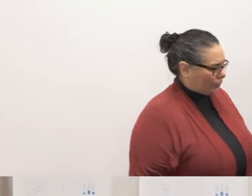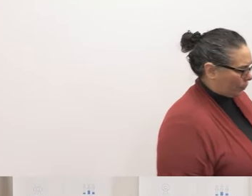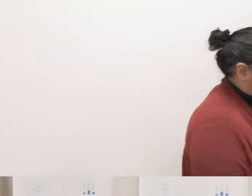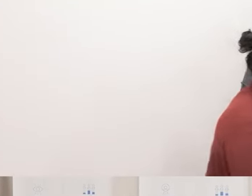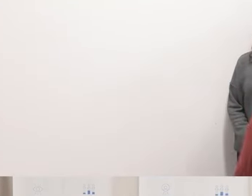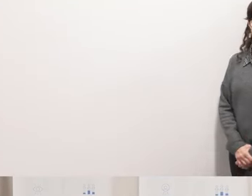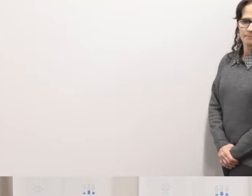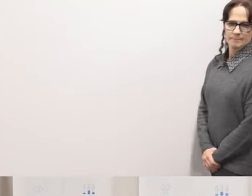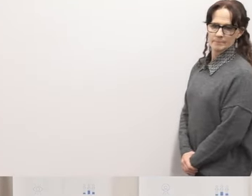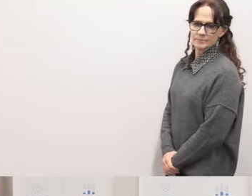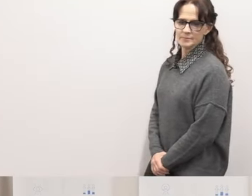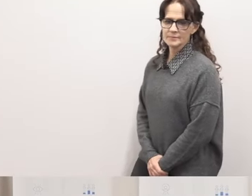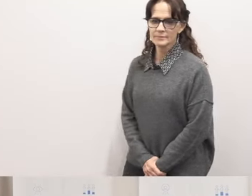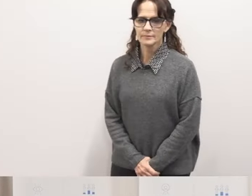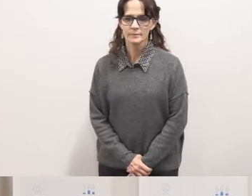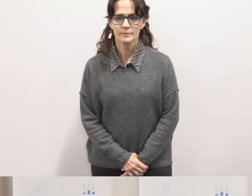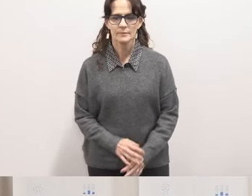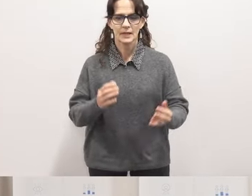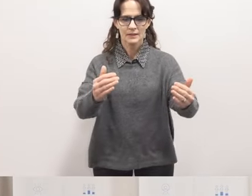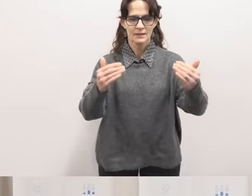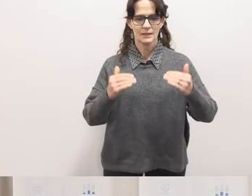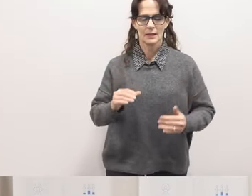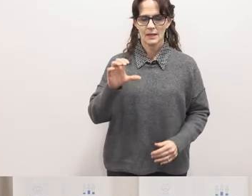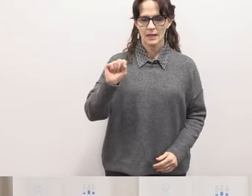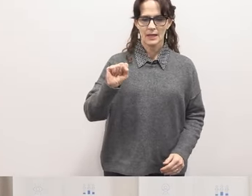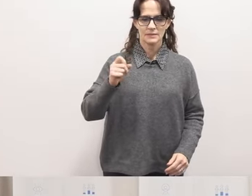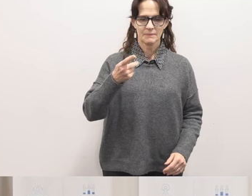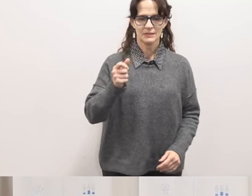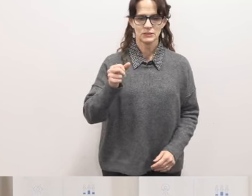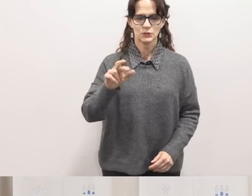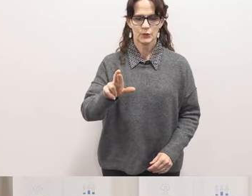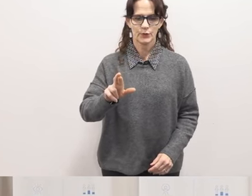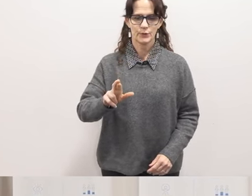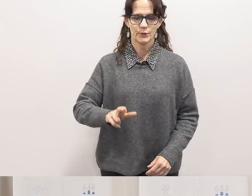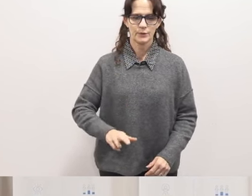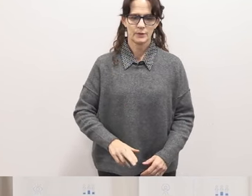Next we have Spencer. Spencer.